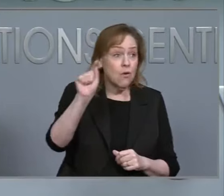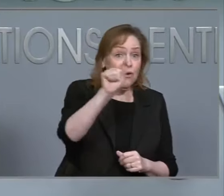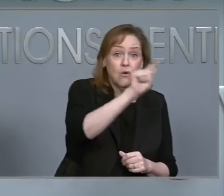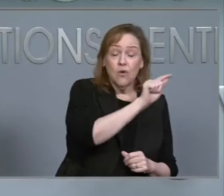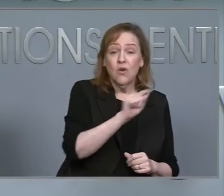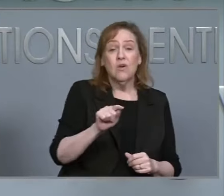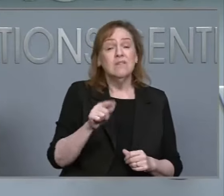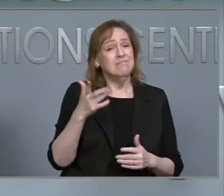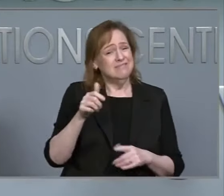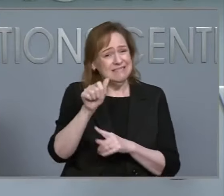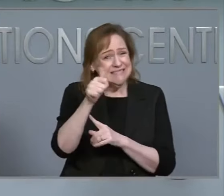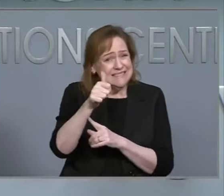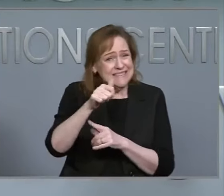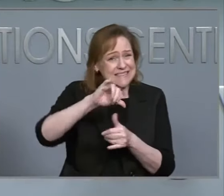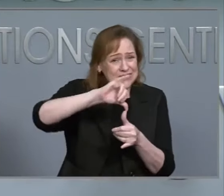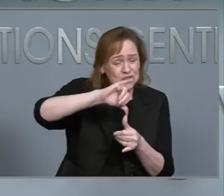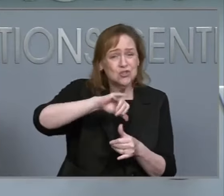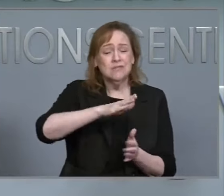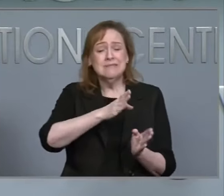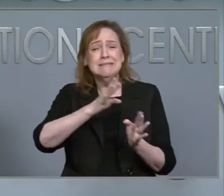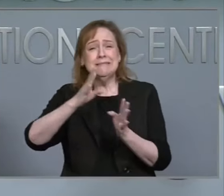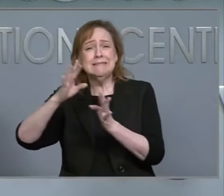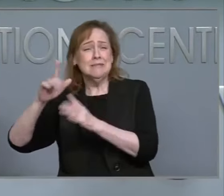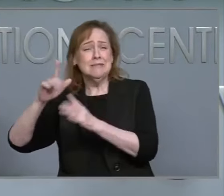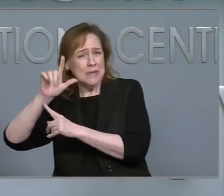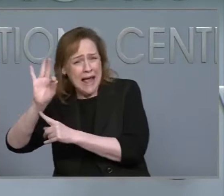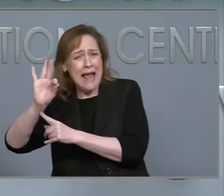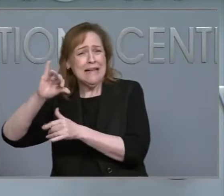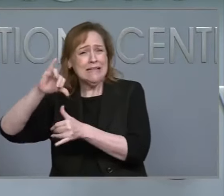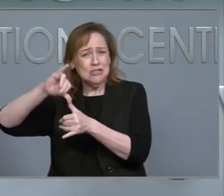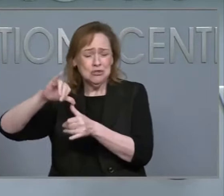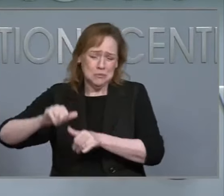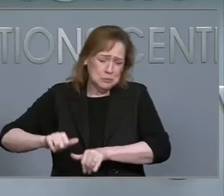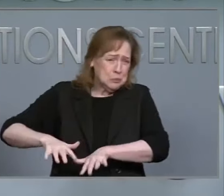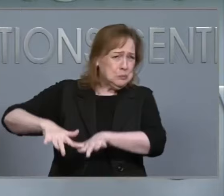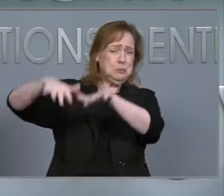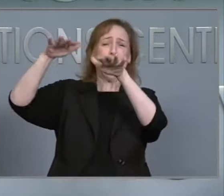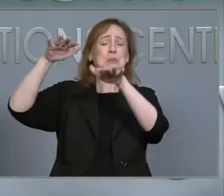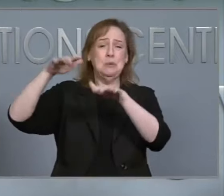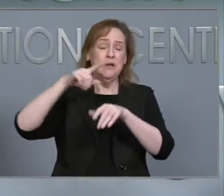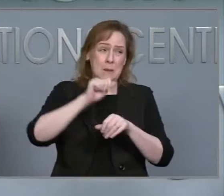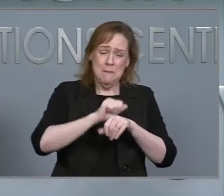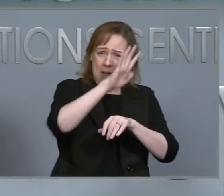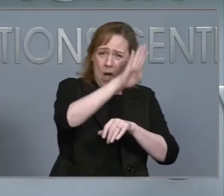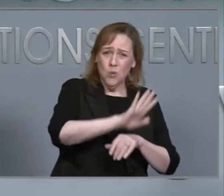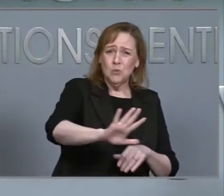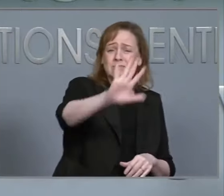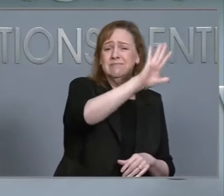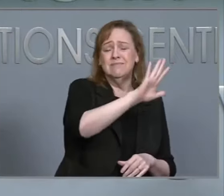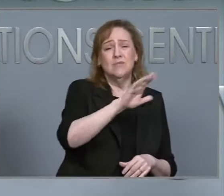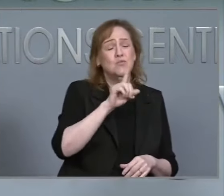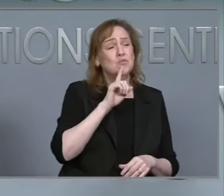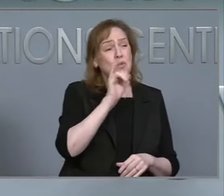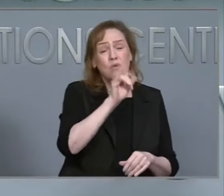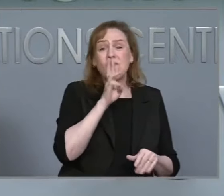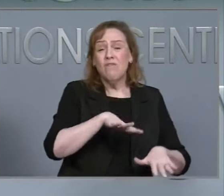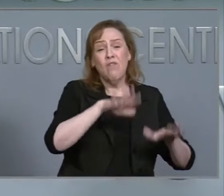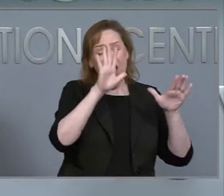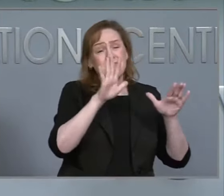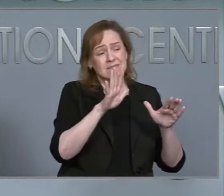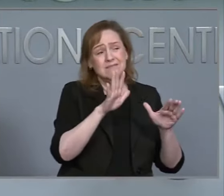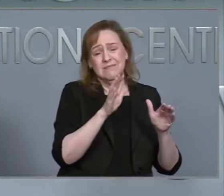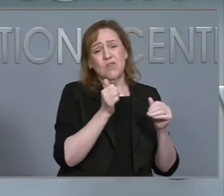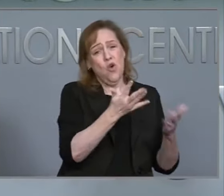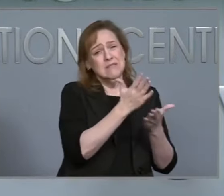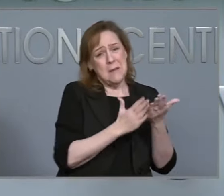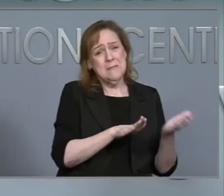10 to 29 inches of rain across the mountains, causing life-threatening floods and landslides.